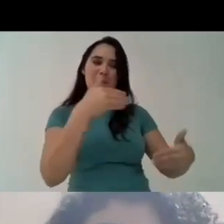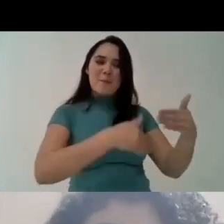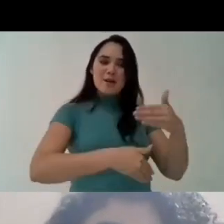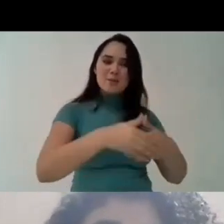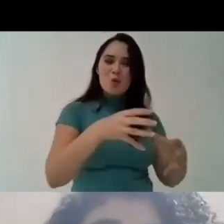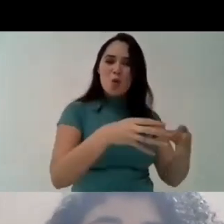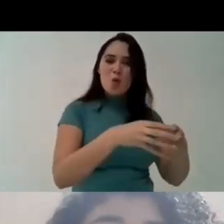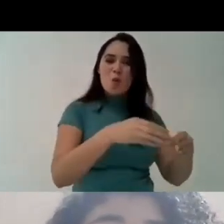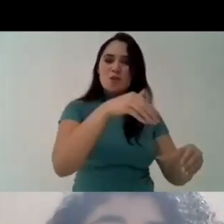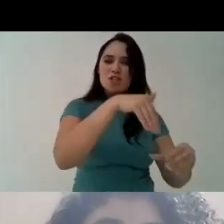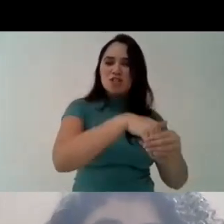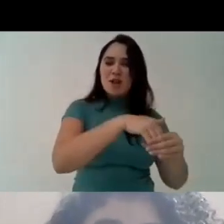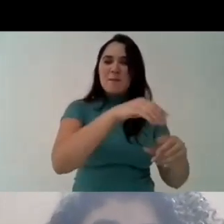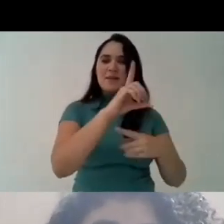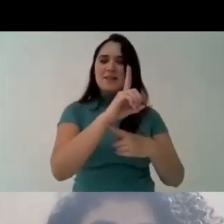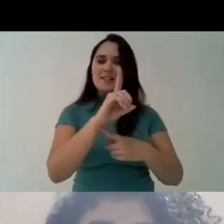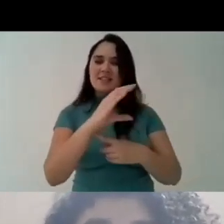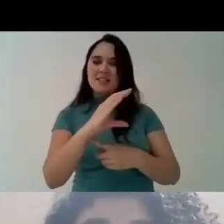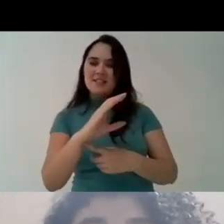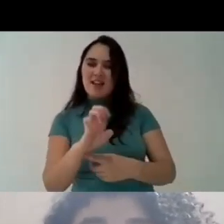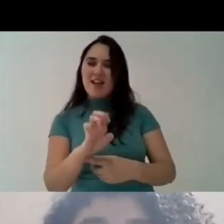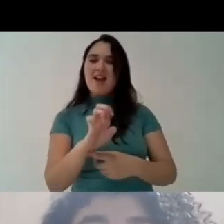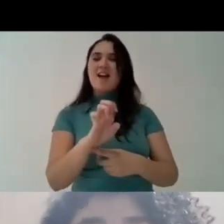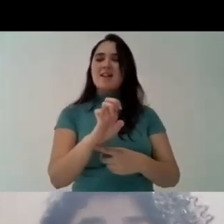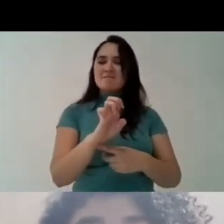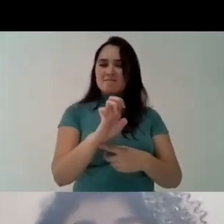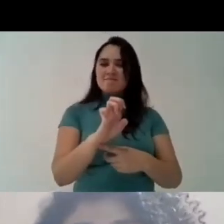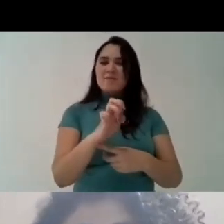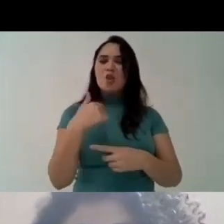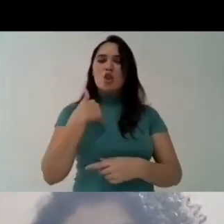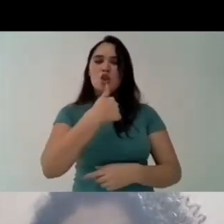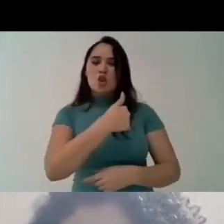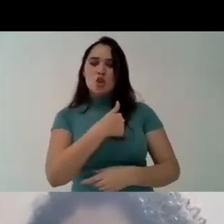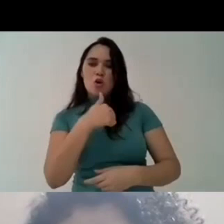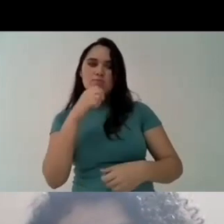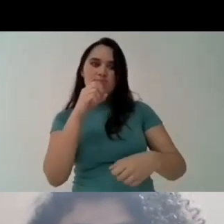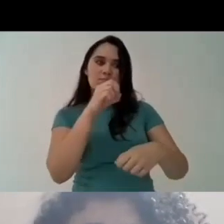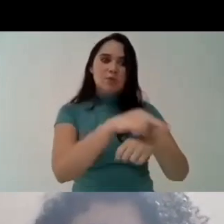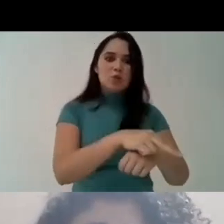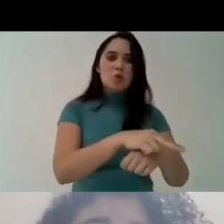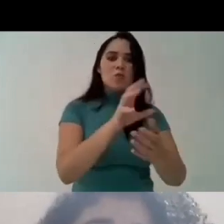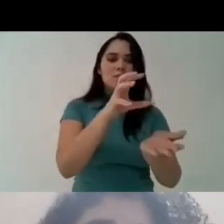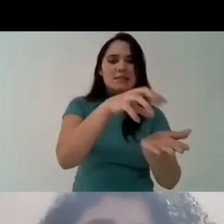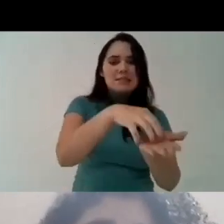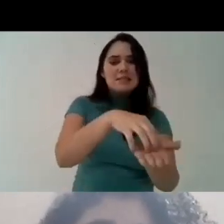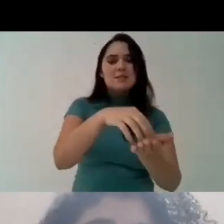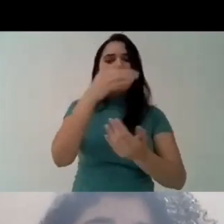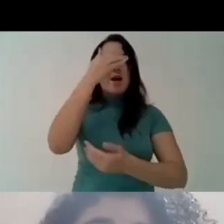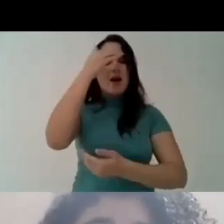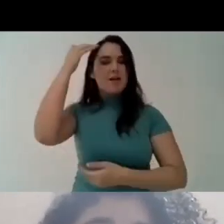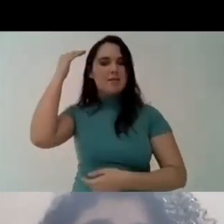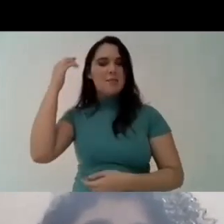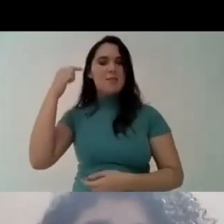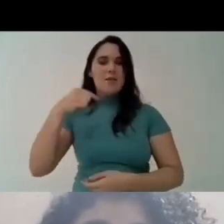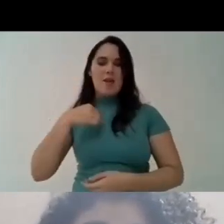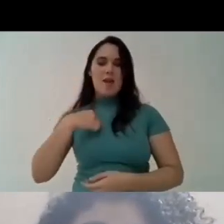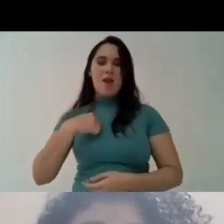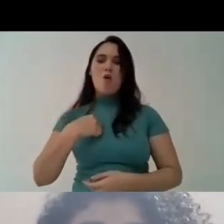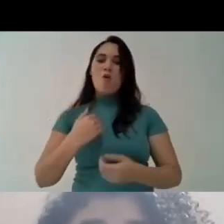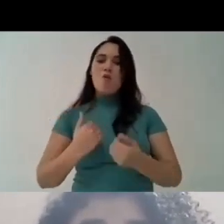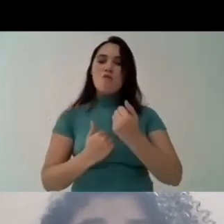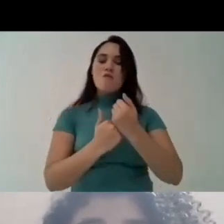so we we did coalitions with other groups uh to be part of the academic